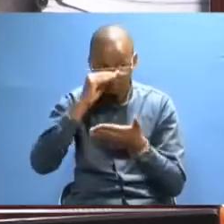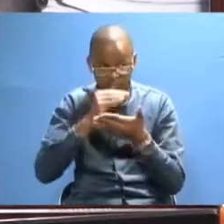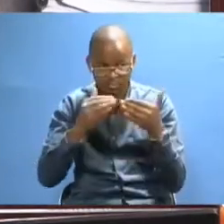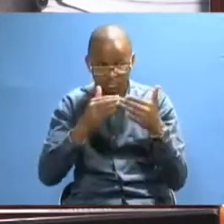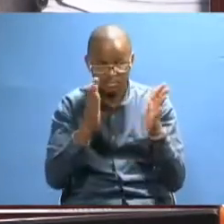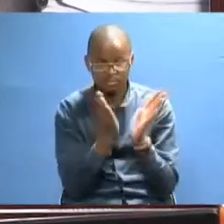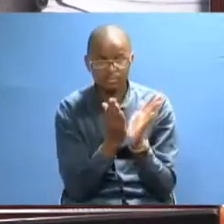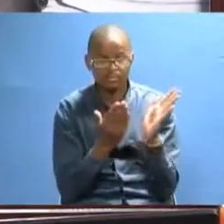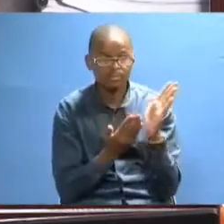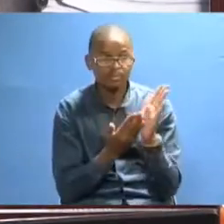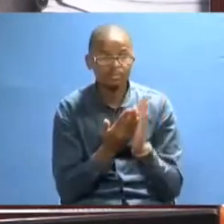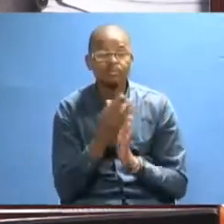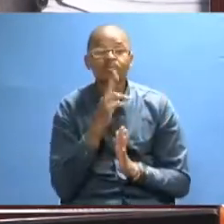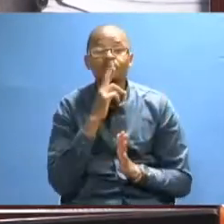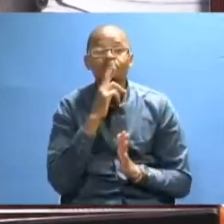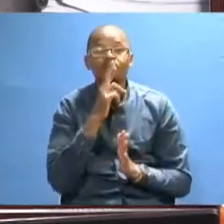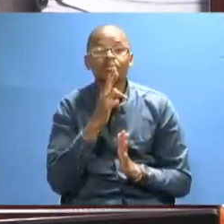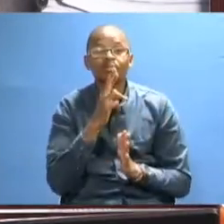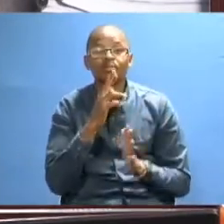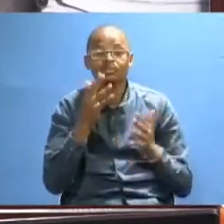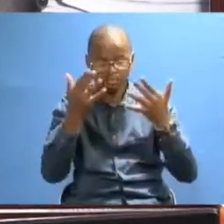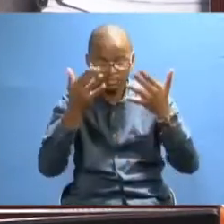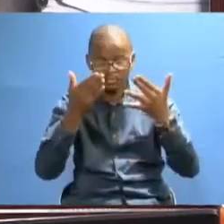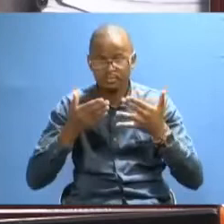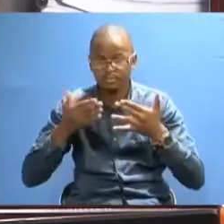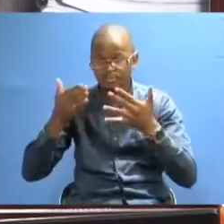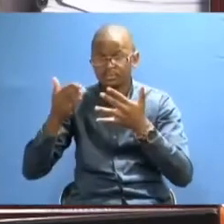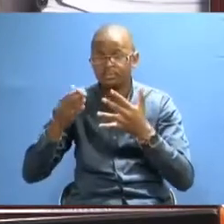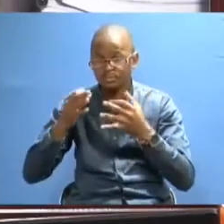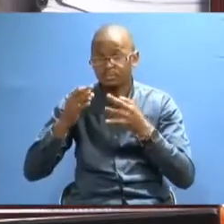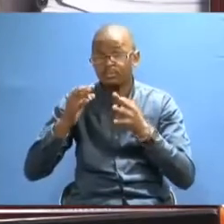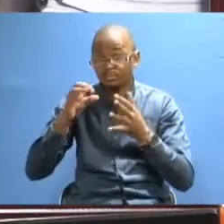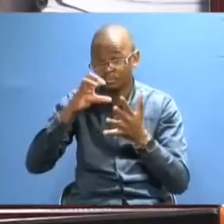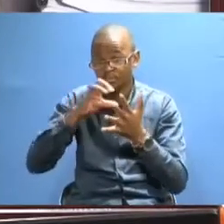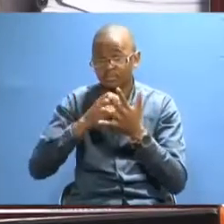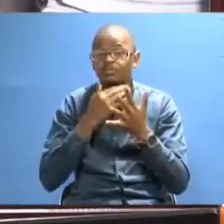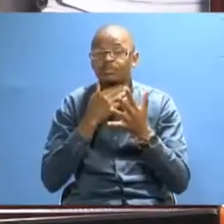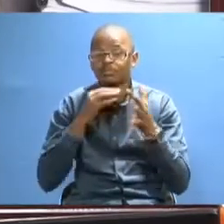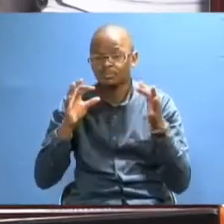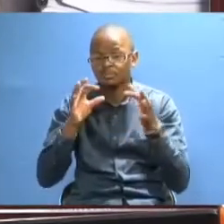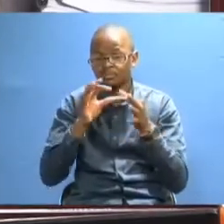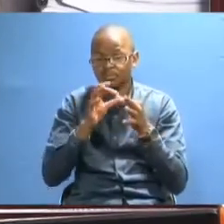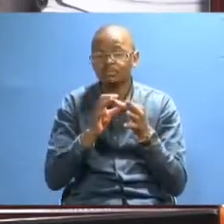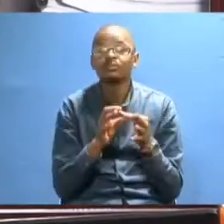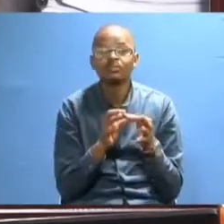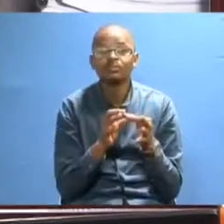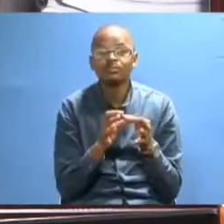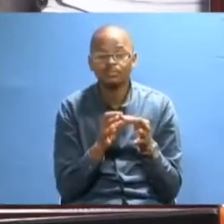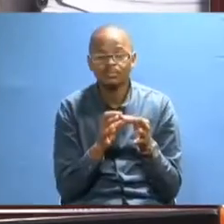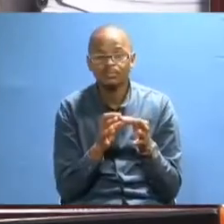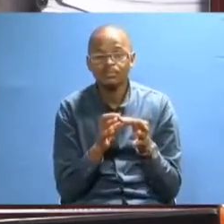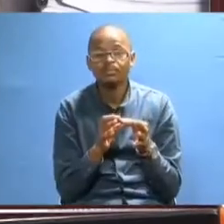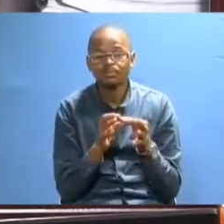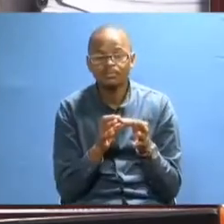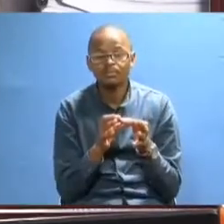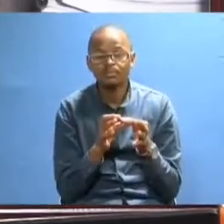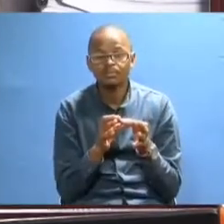Studies and Community Development, you are very much welcome. If in case you want to join us and you have